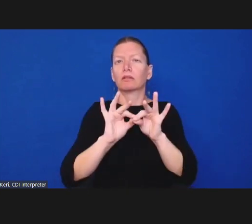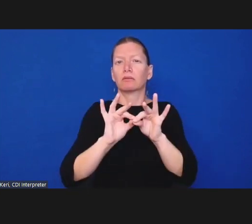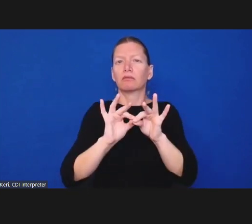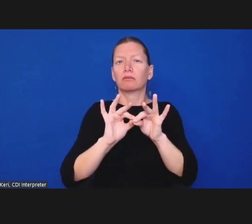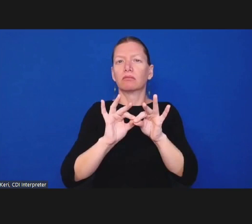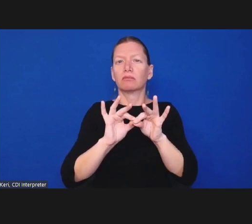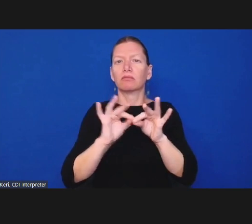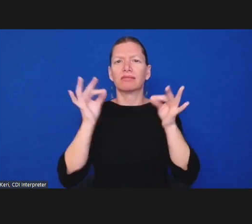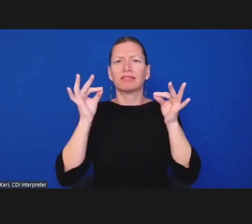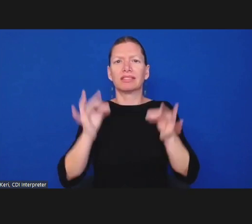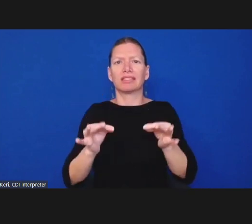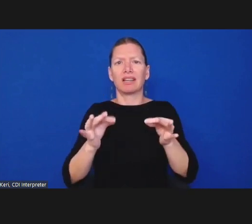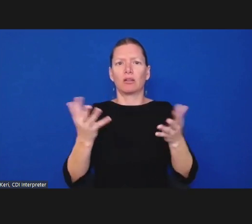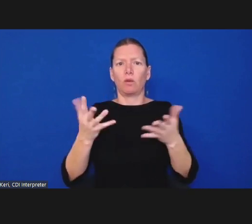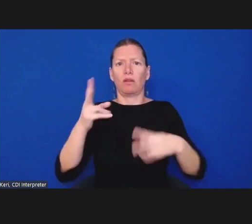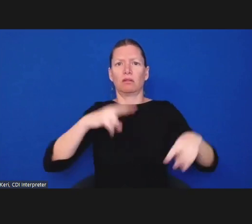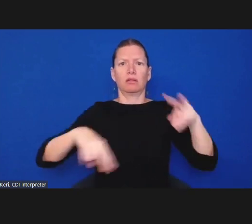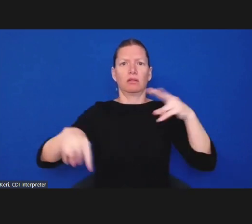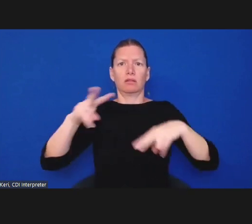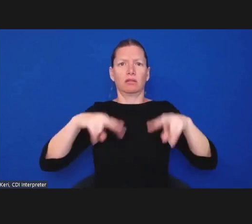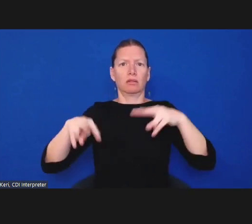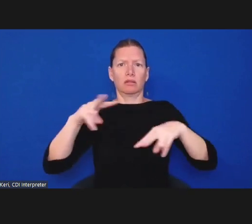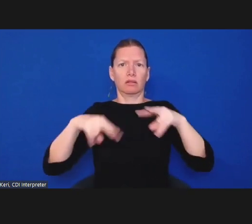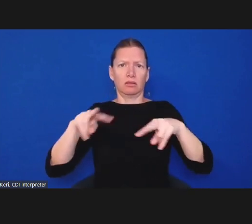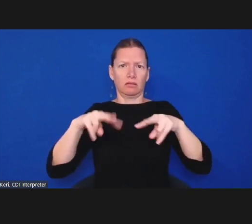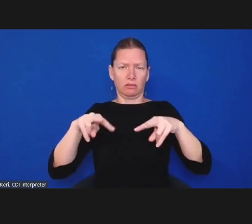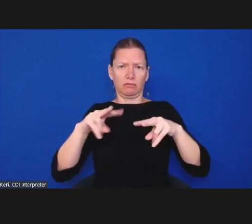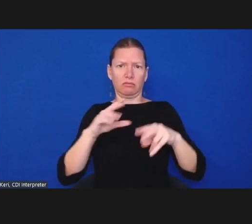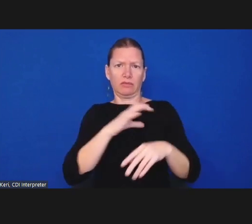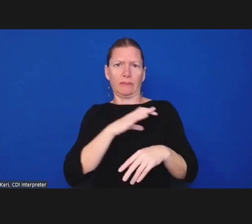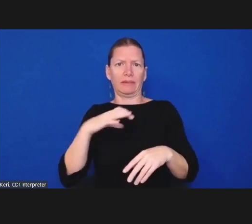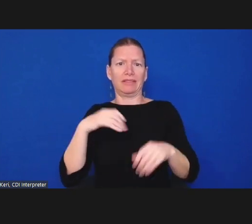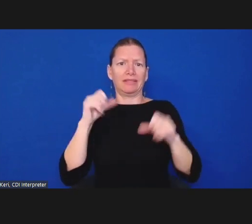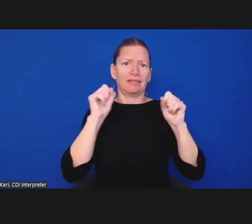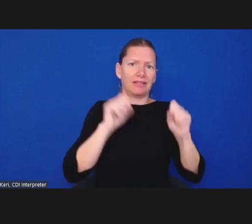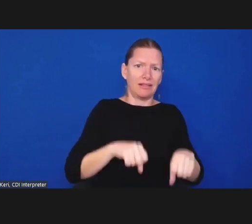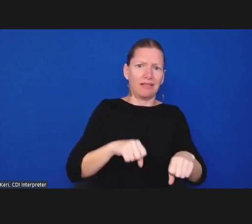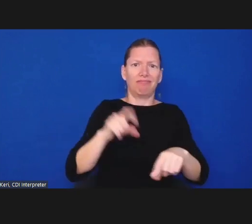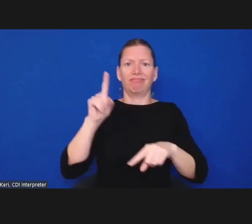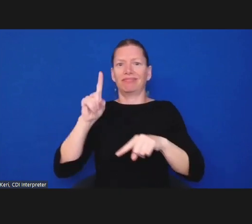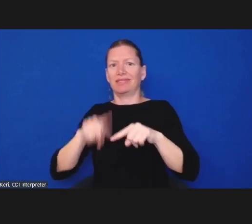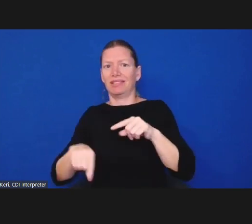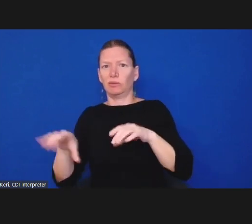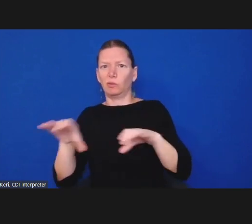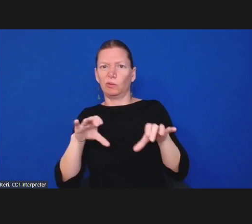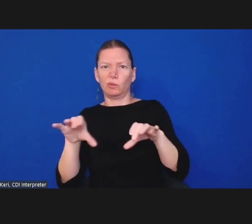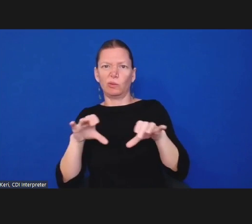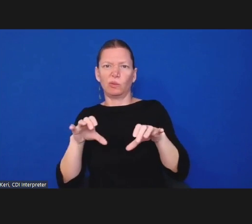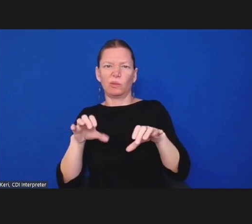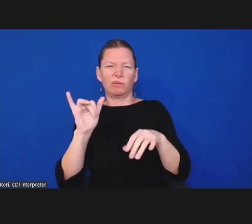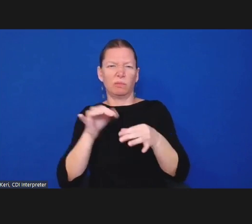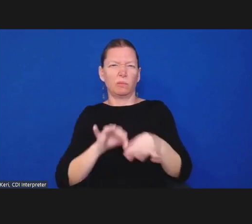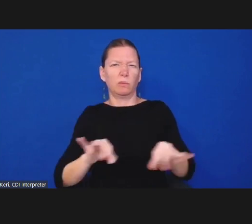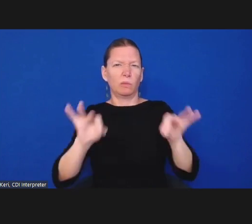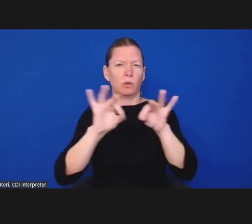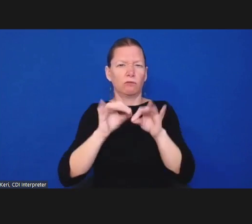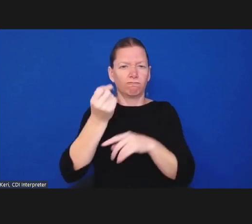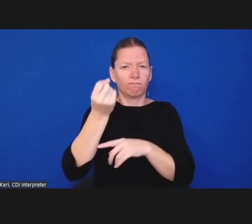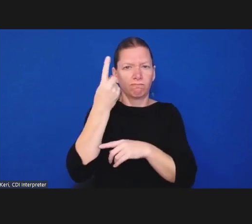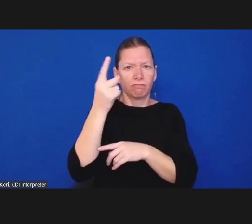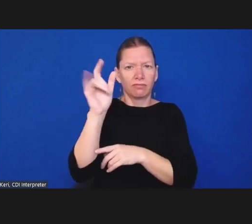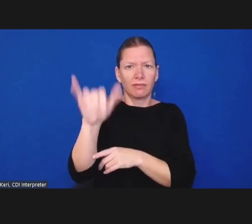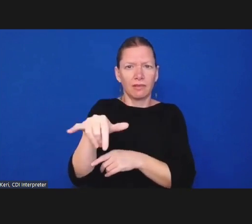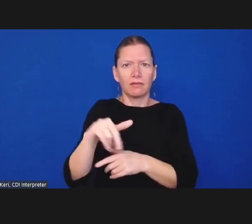authority is what its responsibilities are what its mandate is and also what it can't do um and that again